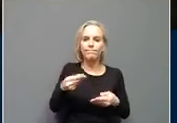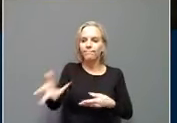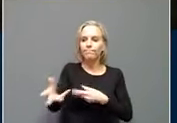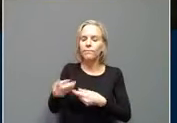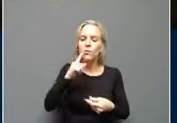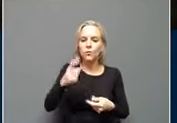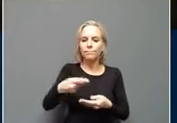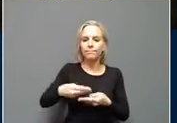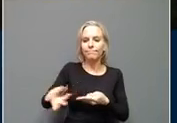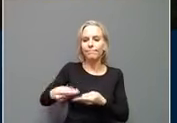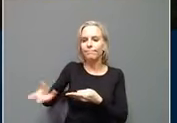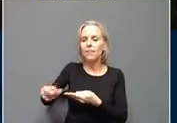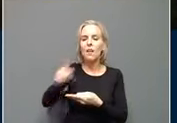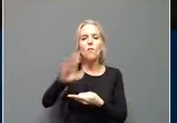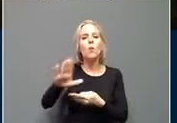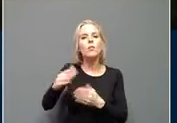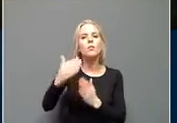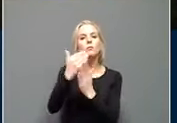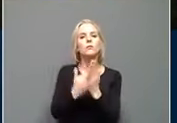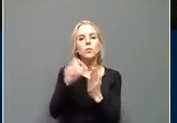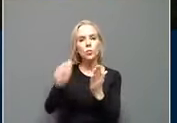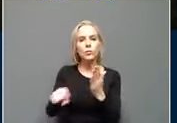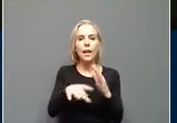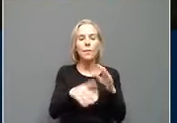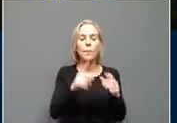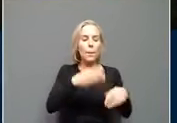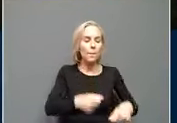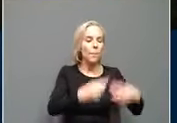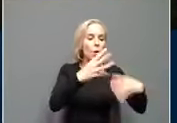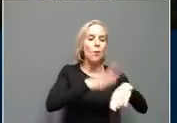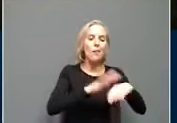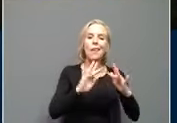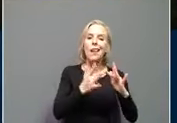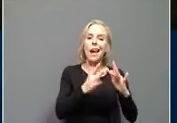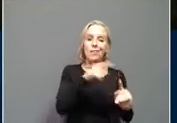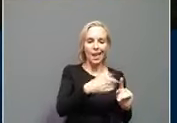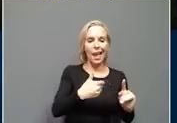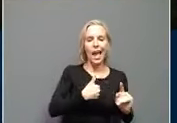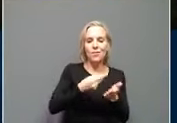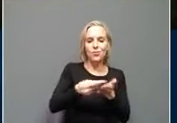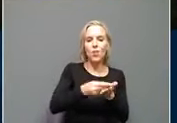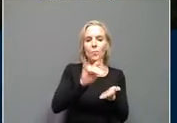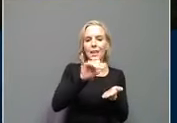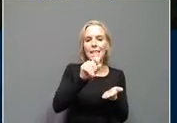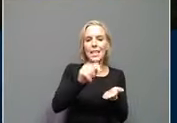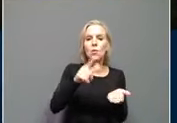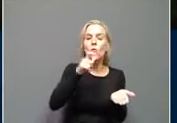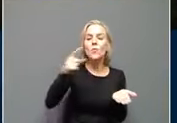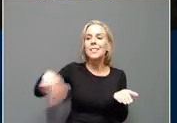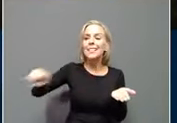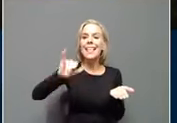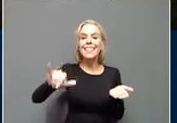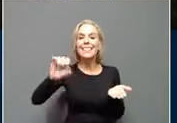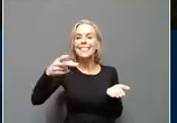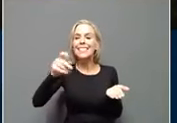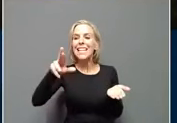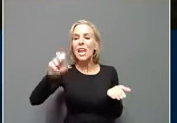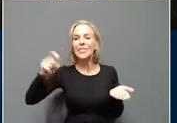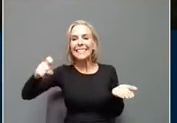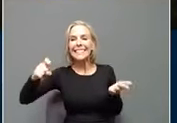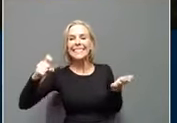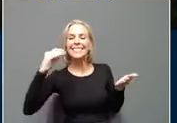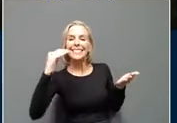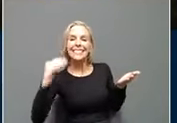Kentuckians can access a mobile list via the Shop and Share QR codes located throughout the store. All donations